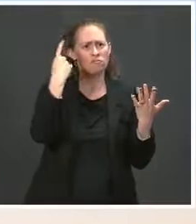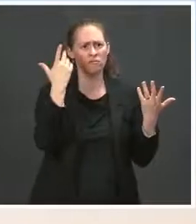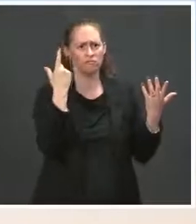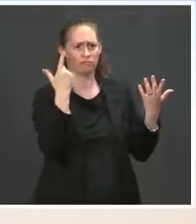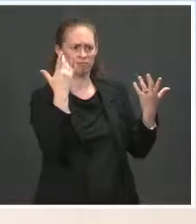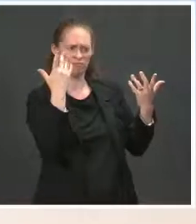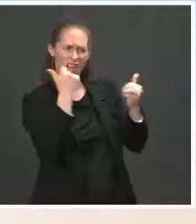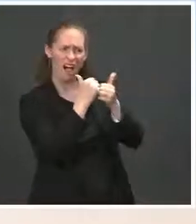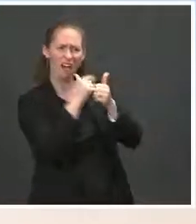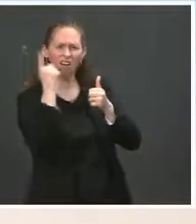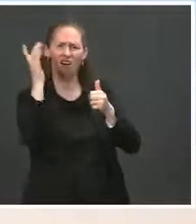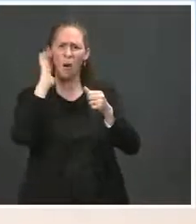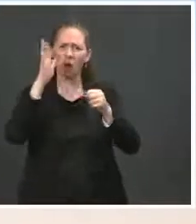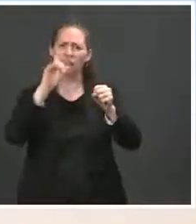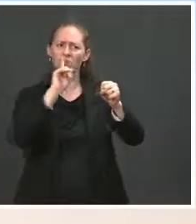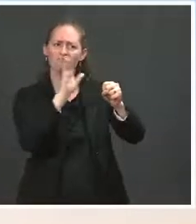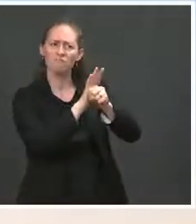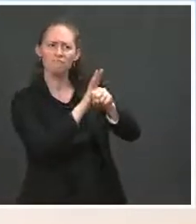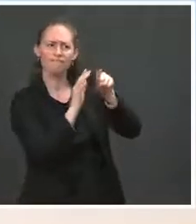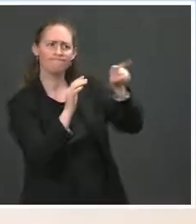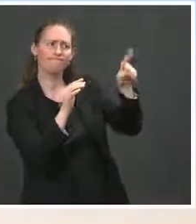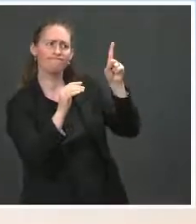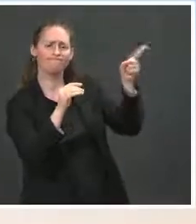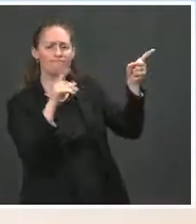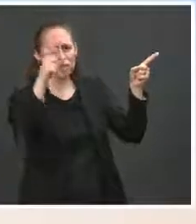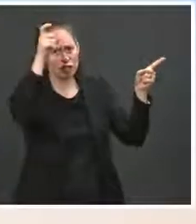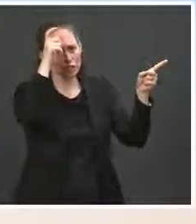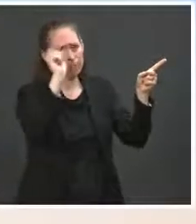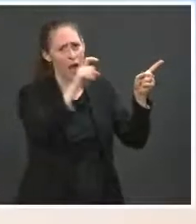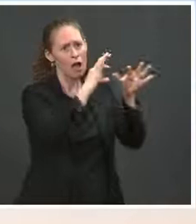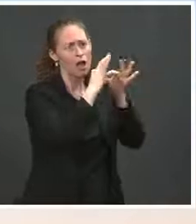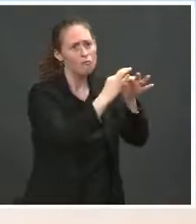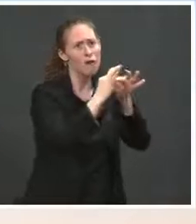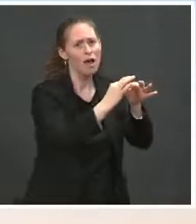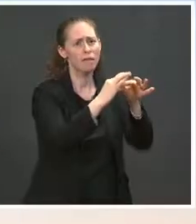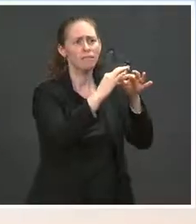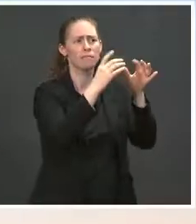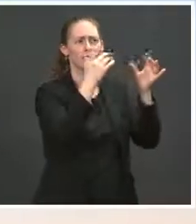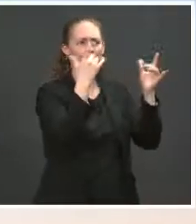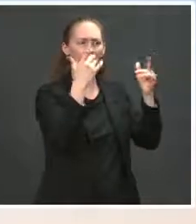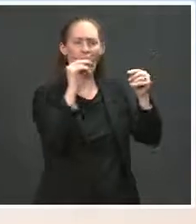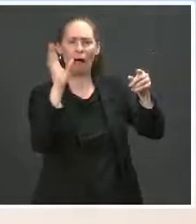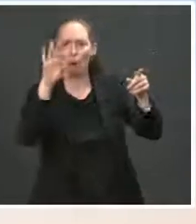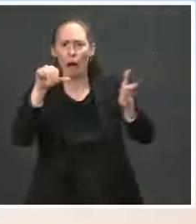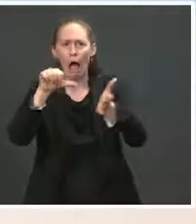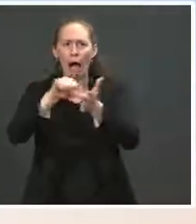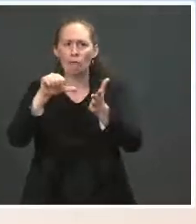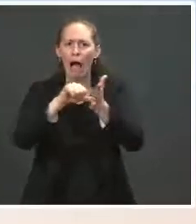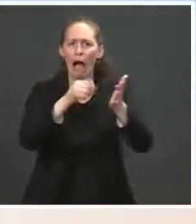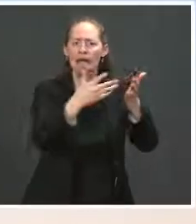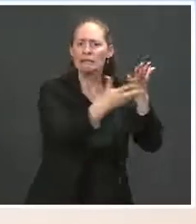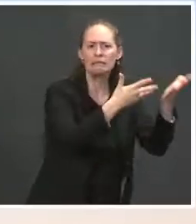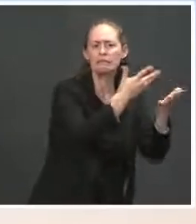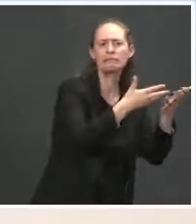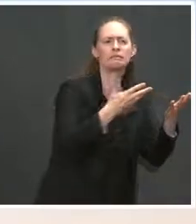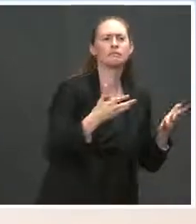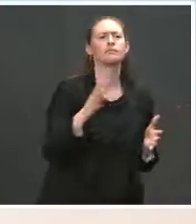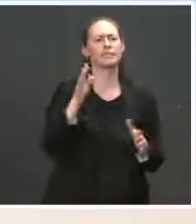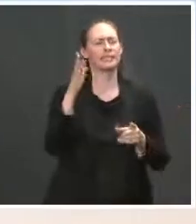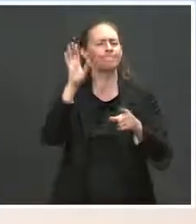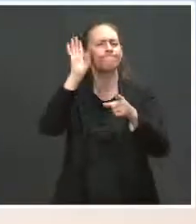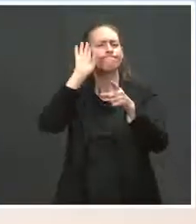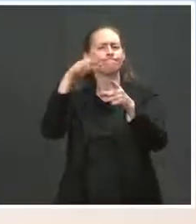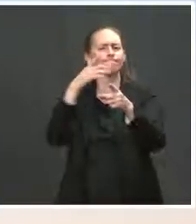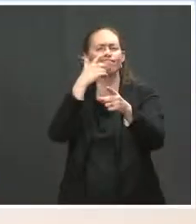Turkish cooperation on things like Afghanistan and Iran? Ms. I certainly understand your line of questioning. I there's a great deal of interest in this